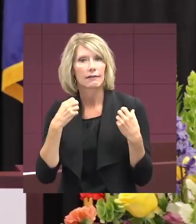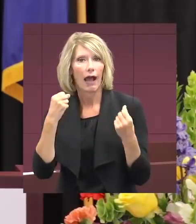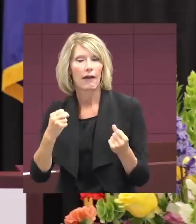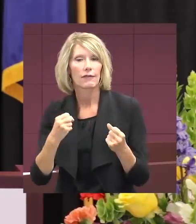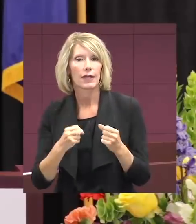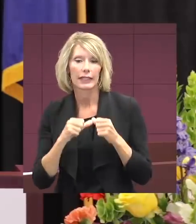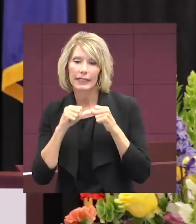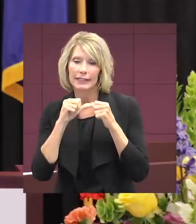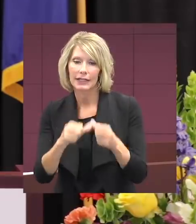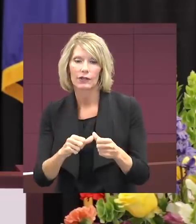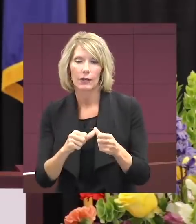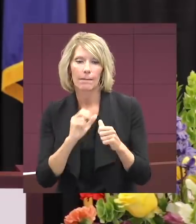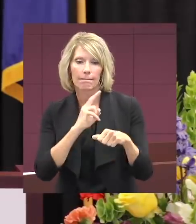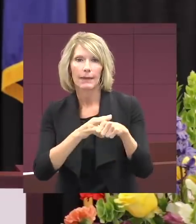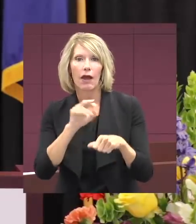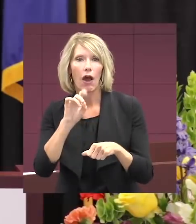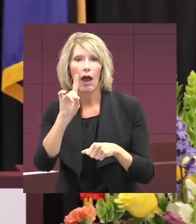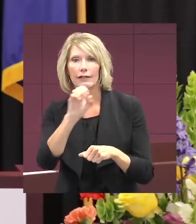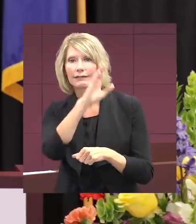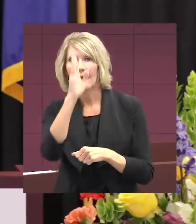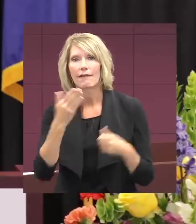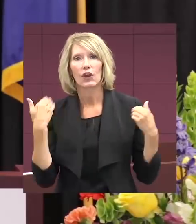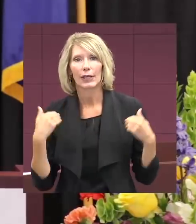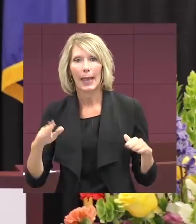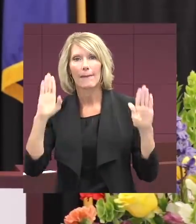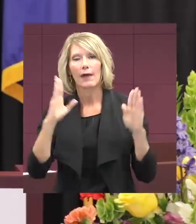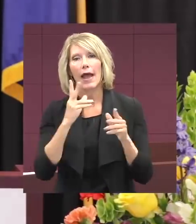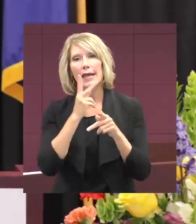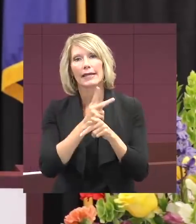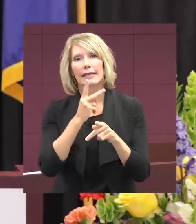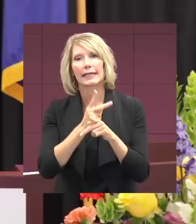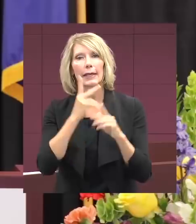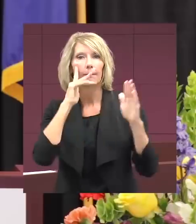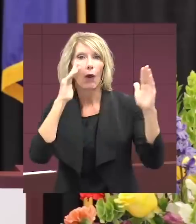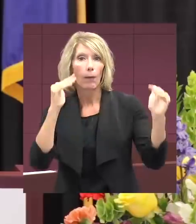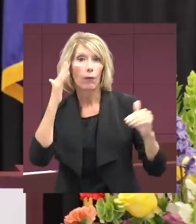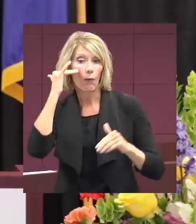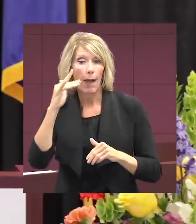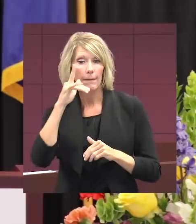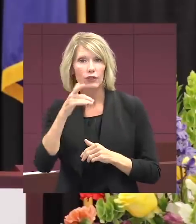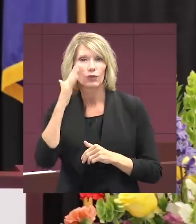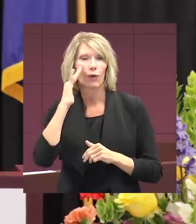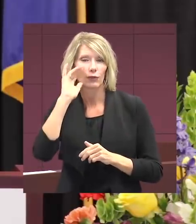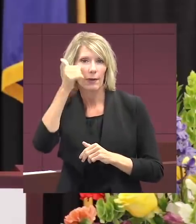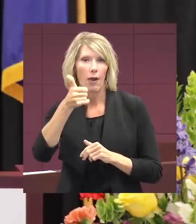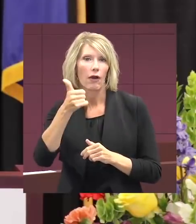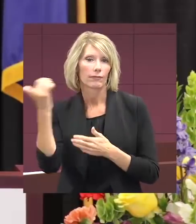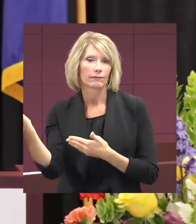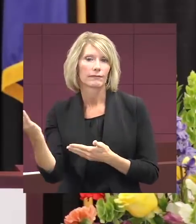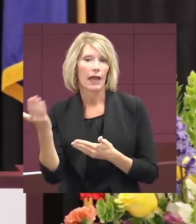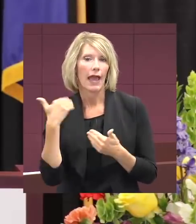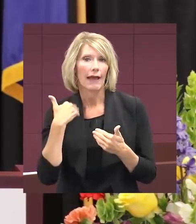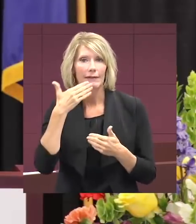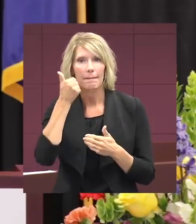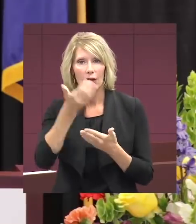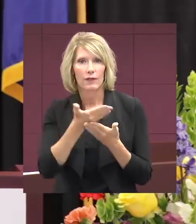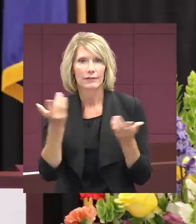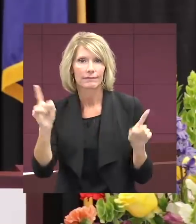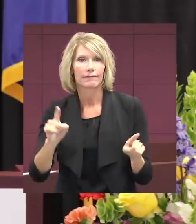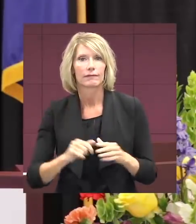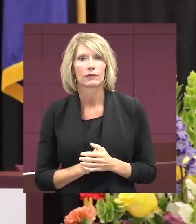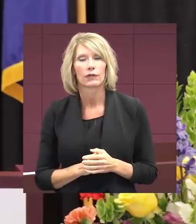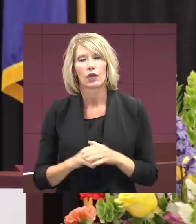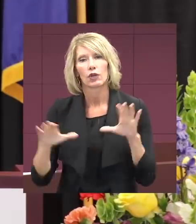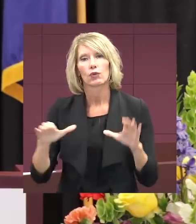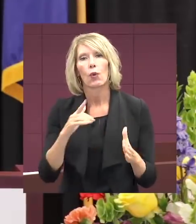Defy the odds. Never give up. And keep up the hope because you know that tomorrow brings better things. Do